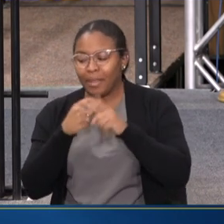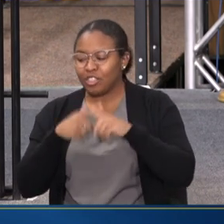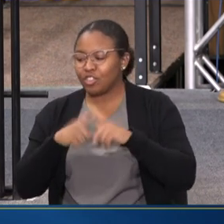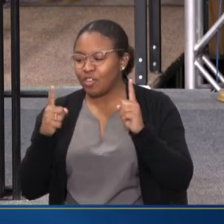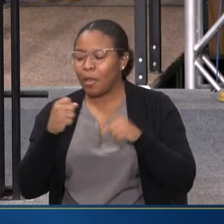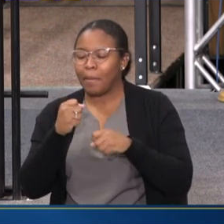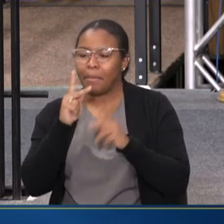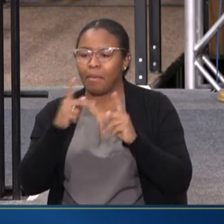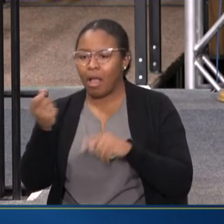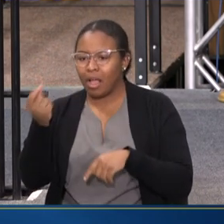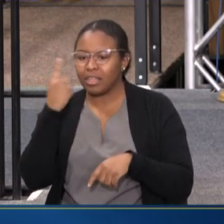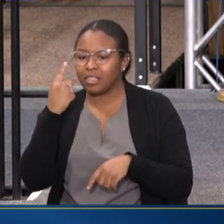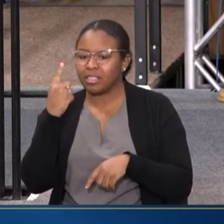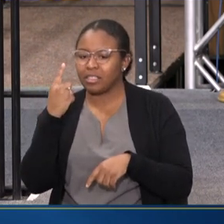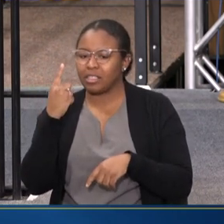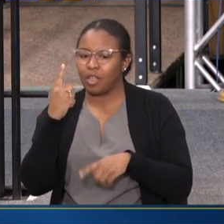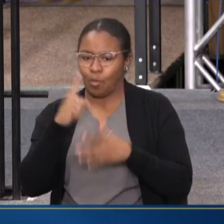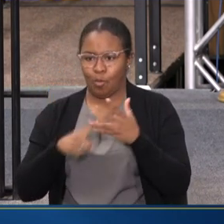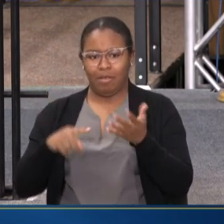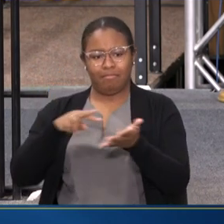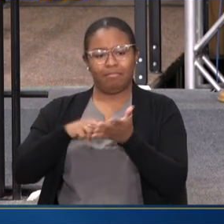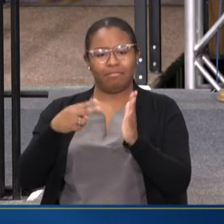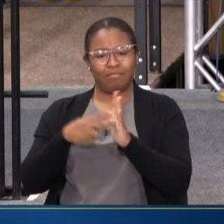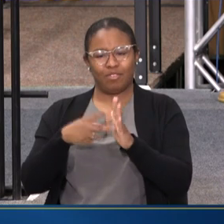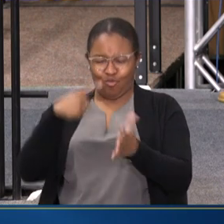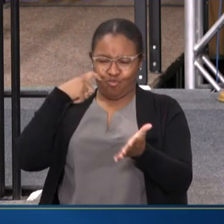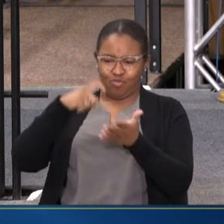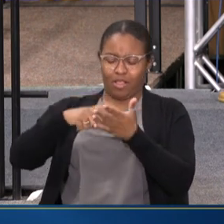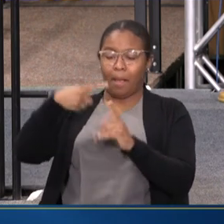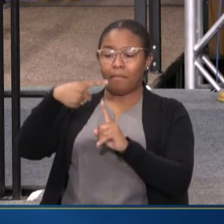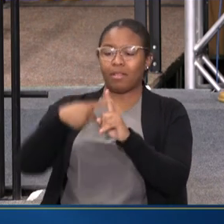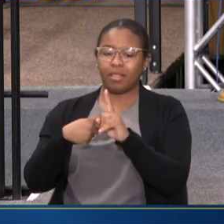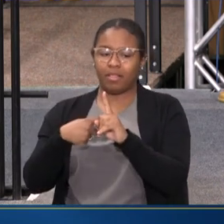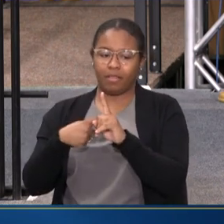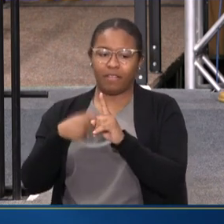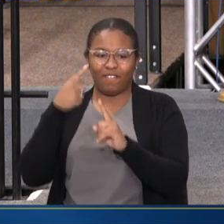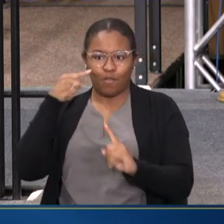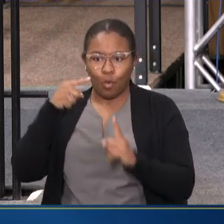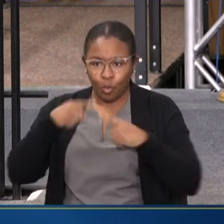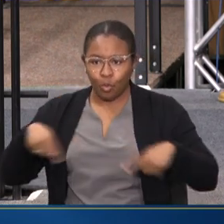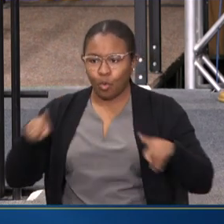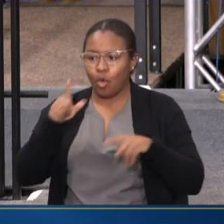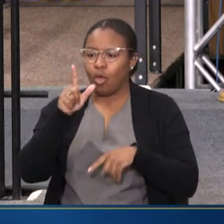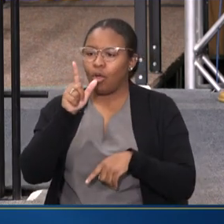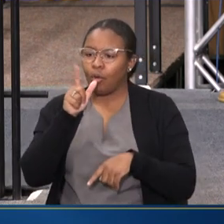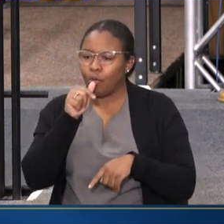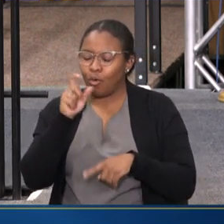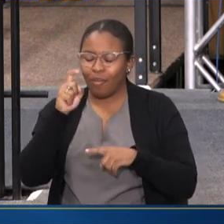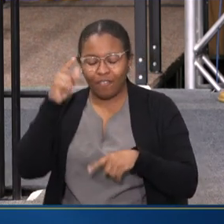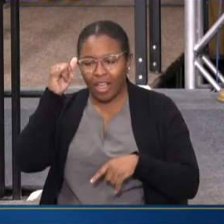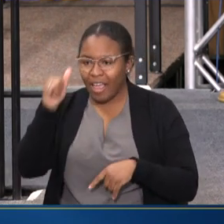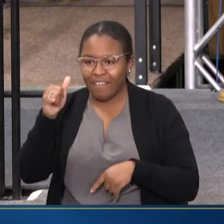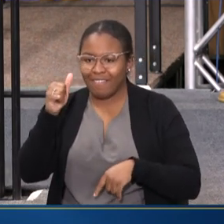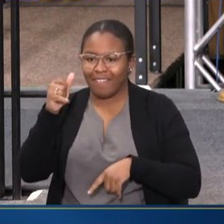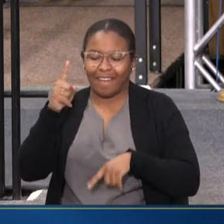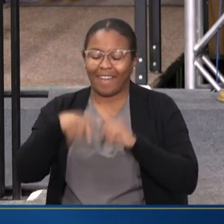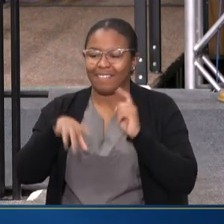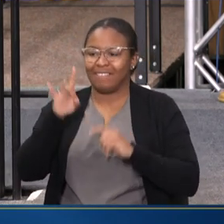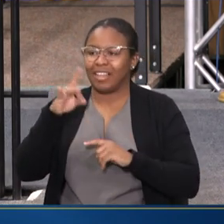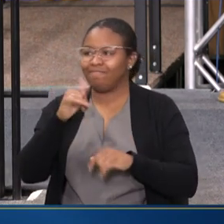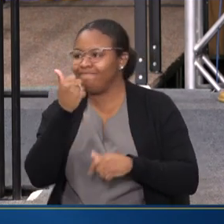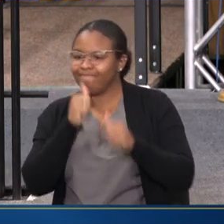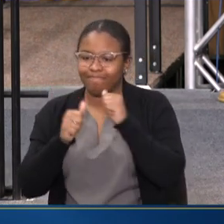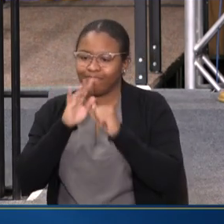AND WE WILL MAKE PEOPLE UNDERSTAND WHAT IT MEANS TO RECOGNIZE A MONTH THAT IS FOR THOSE WHO FOREVER COULD NEVER FIND THE DOOR.